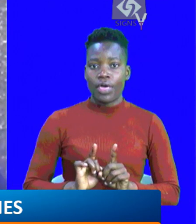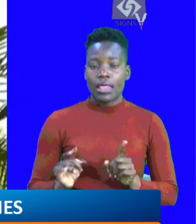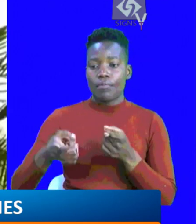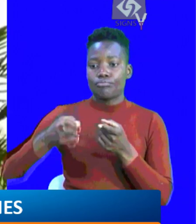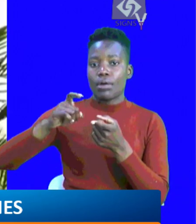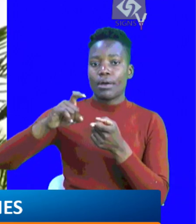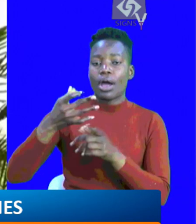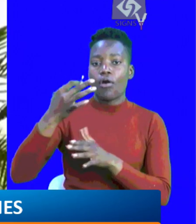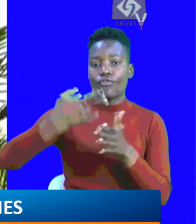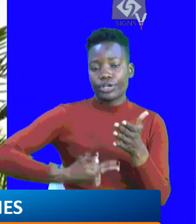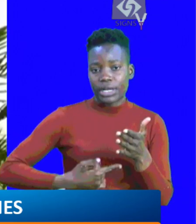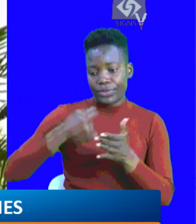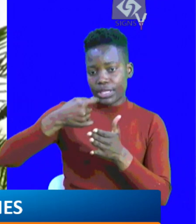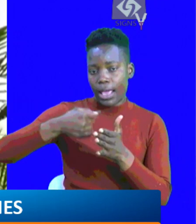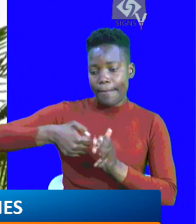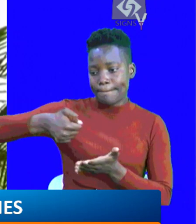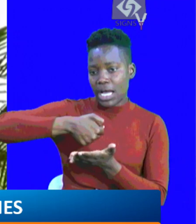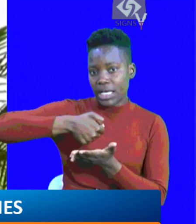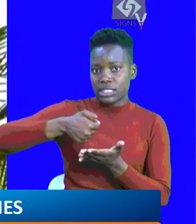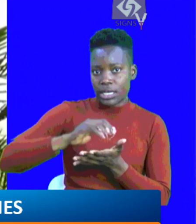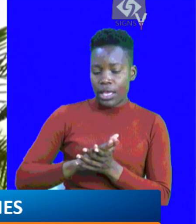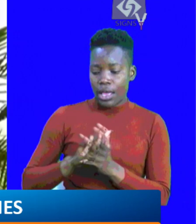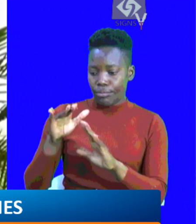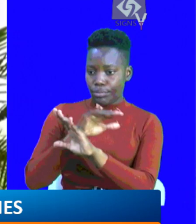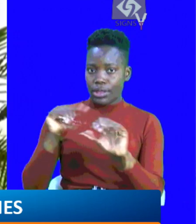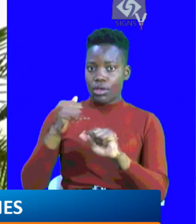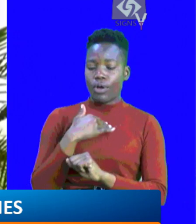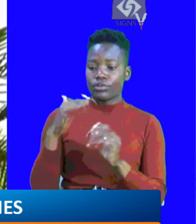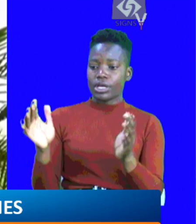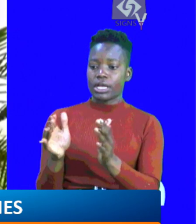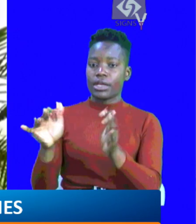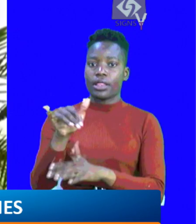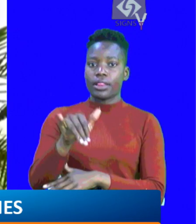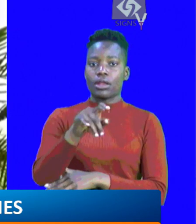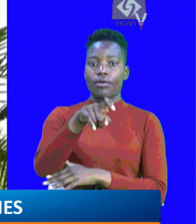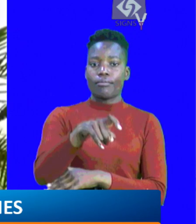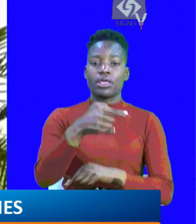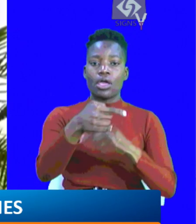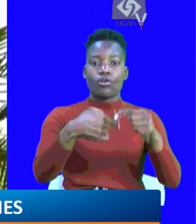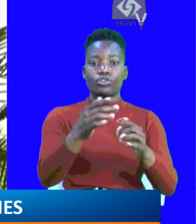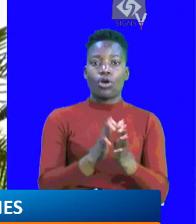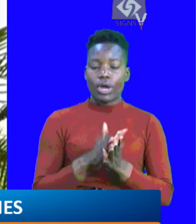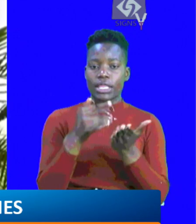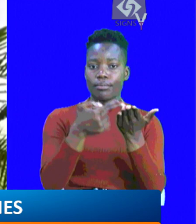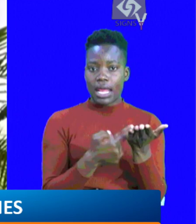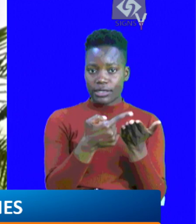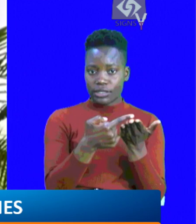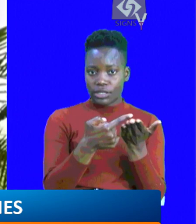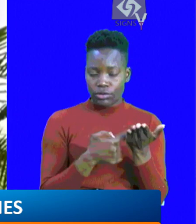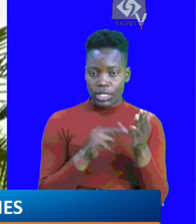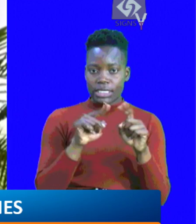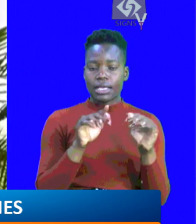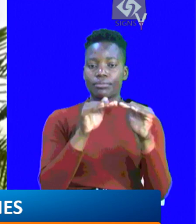and hence the escalation of the budget. Your Excellency, want to encourage you that you must continue with